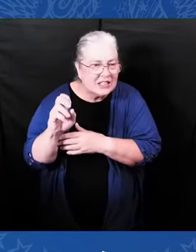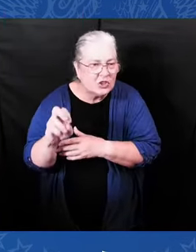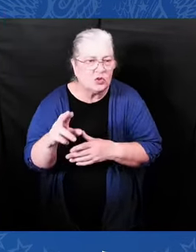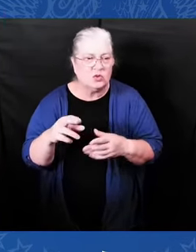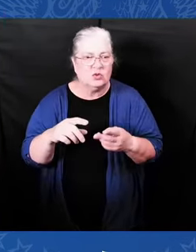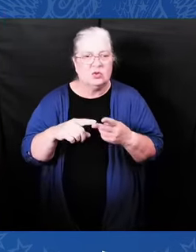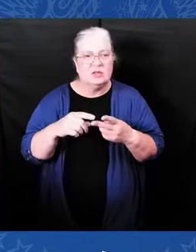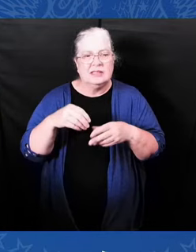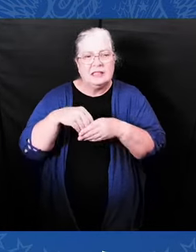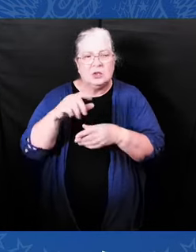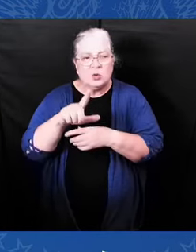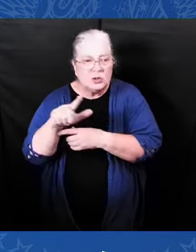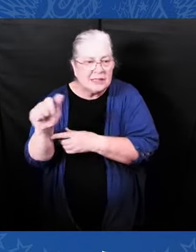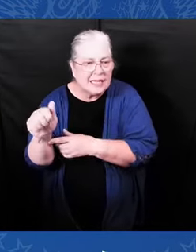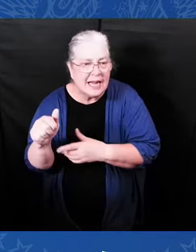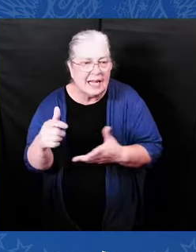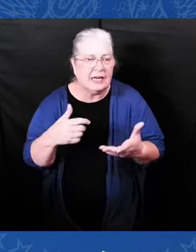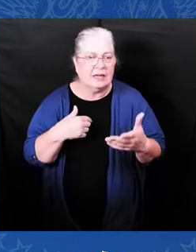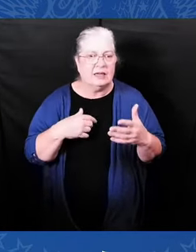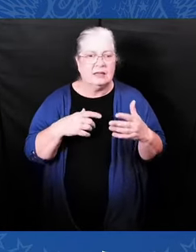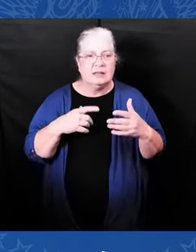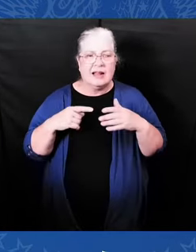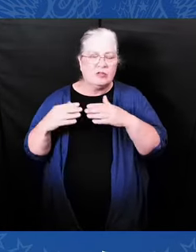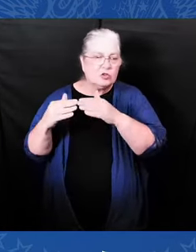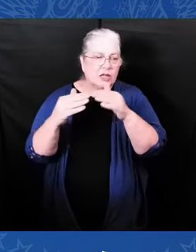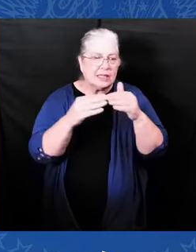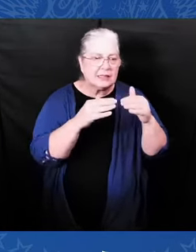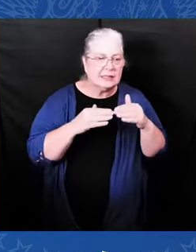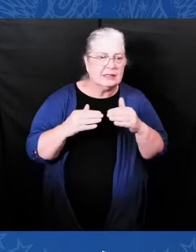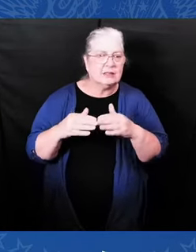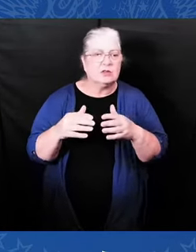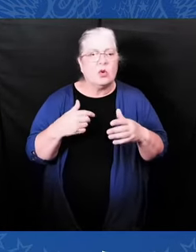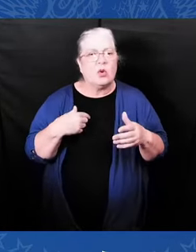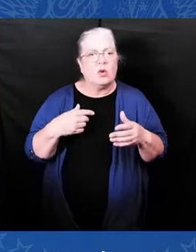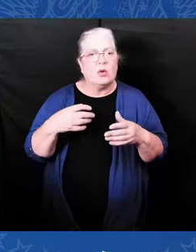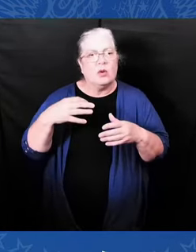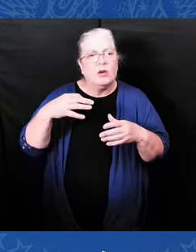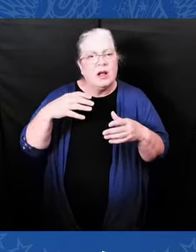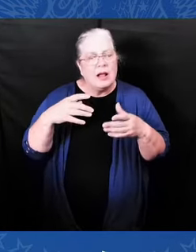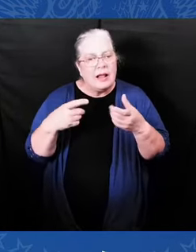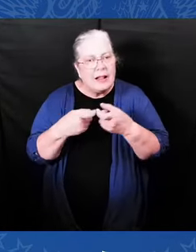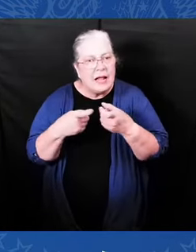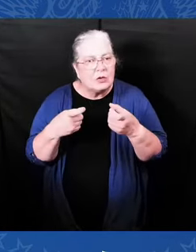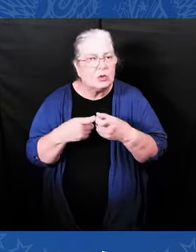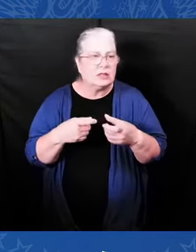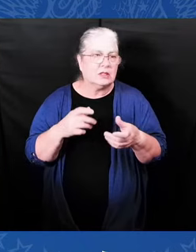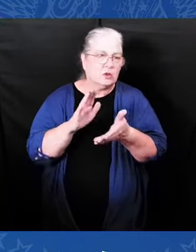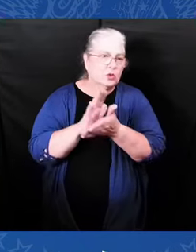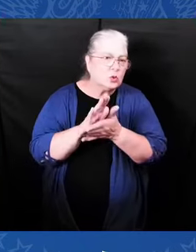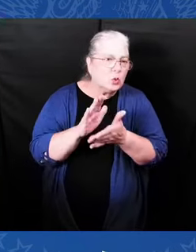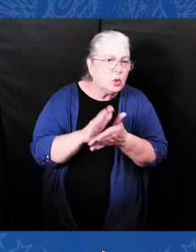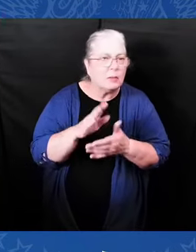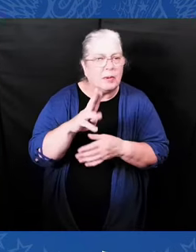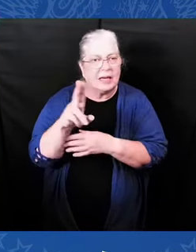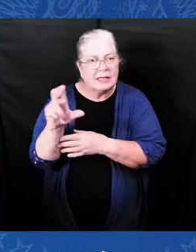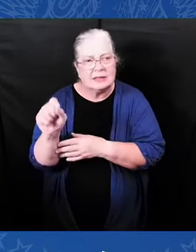like electrifying school buses so kids don't have to breathe polluted air and diesel buses. And this — all this matters.